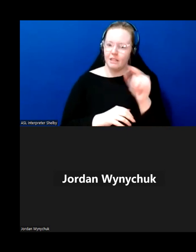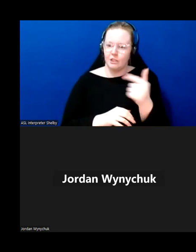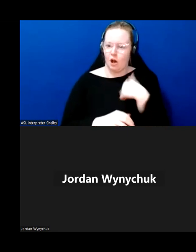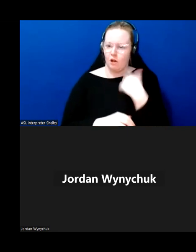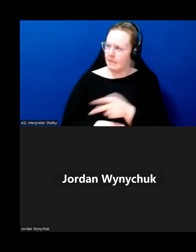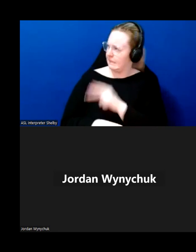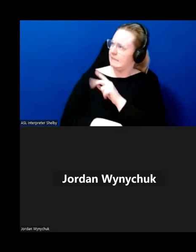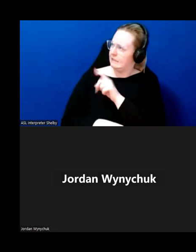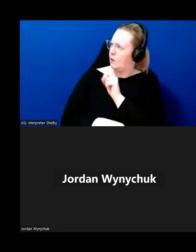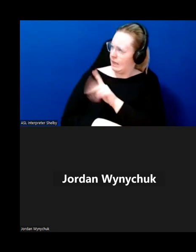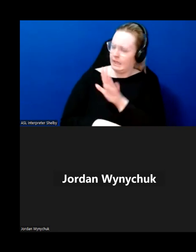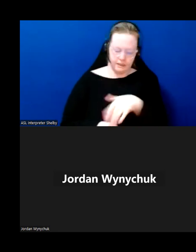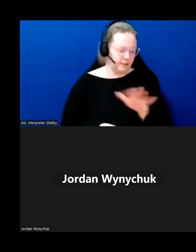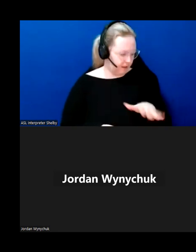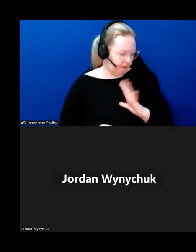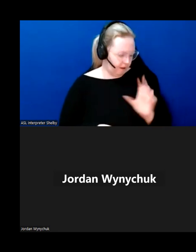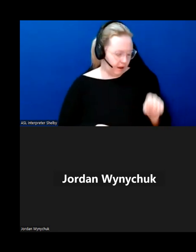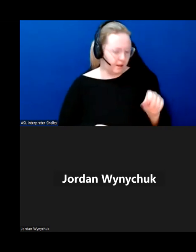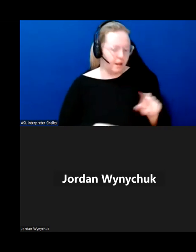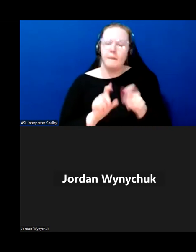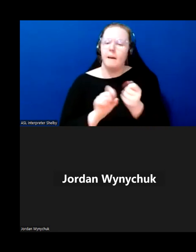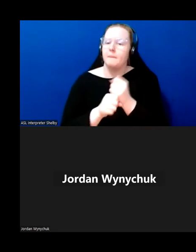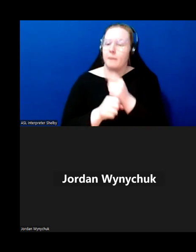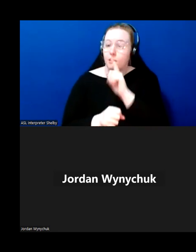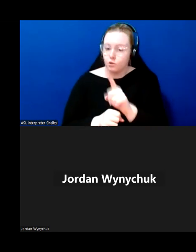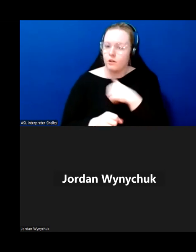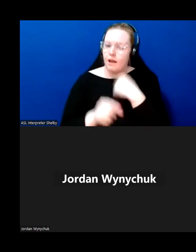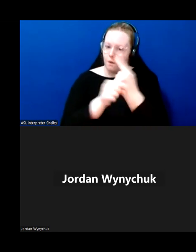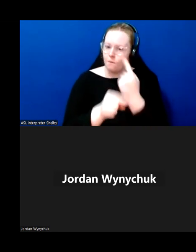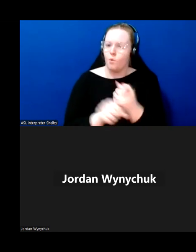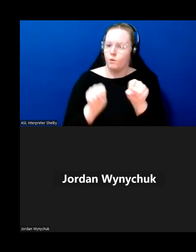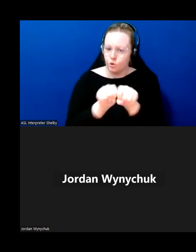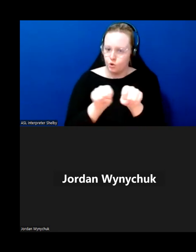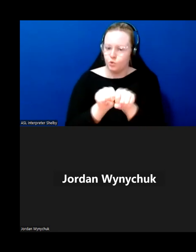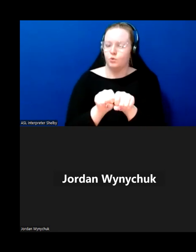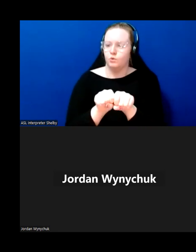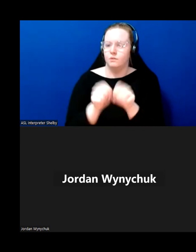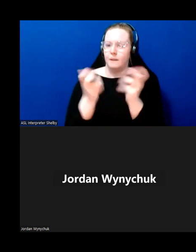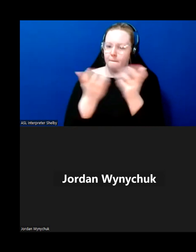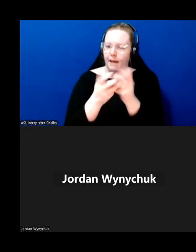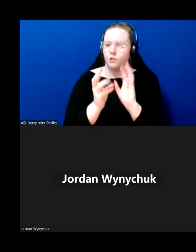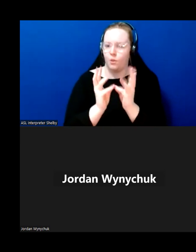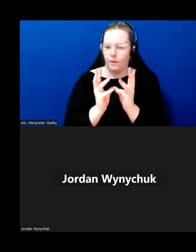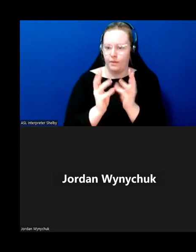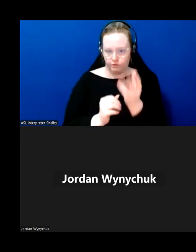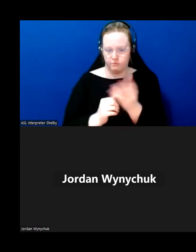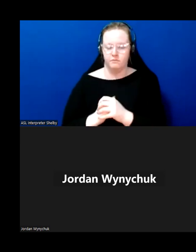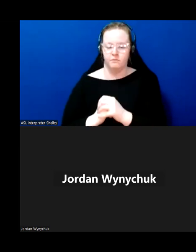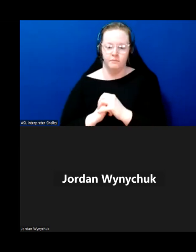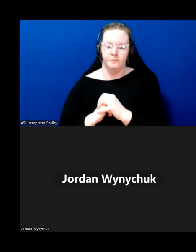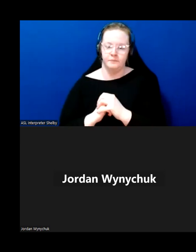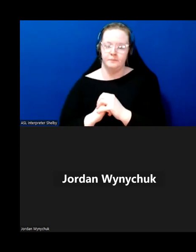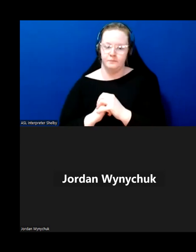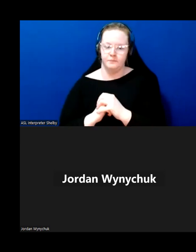okay and yeah okay but uh yeah make sure you you wear the right shoes especially uh according to weather uh